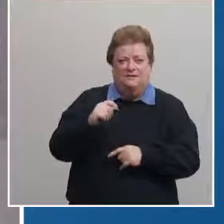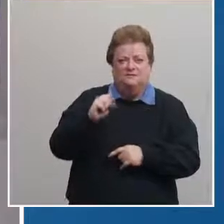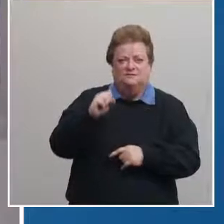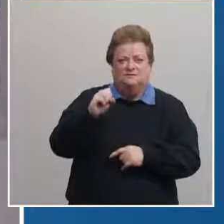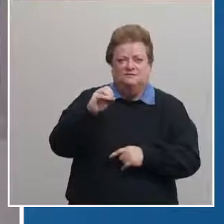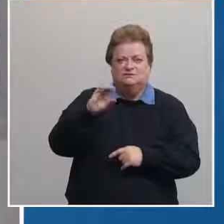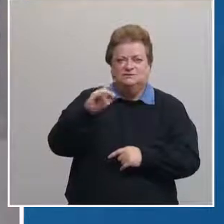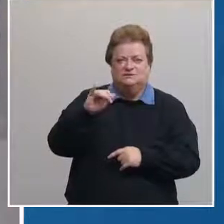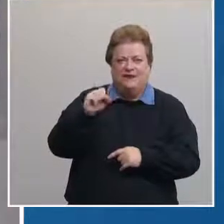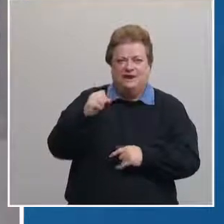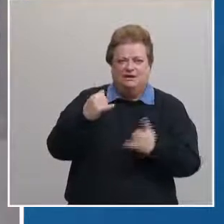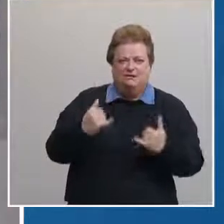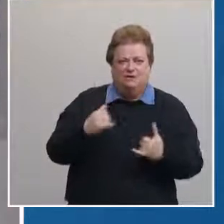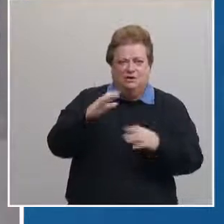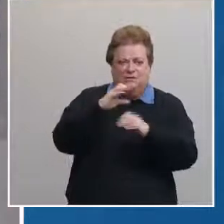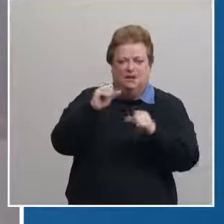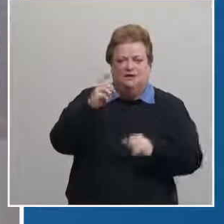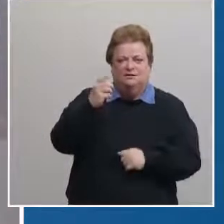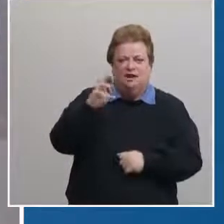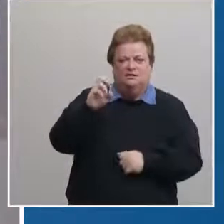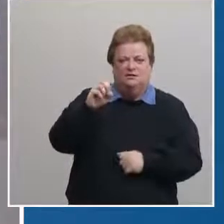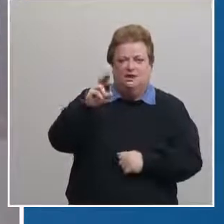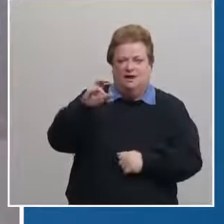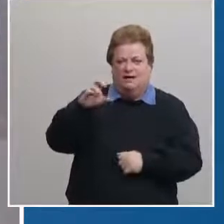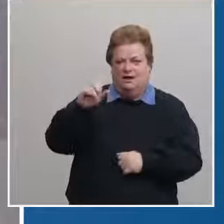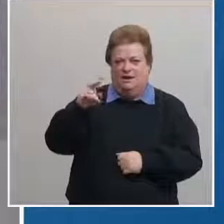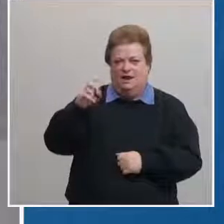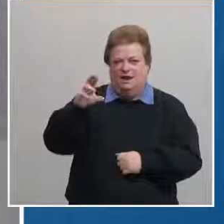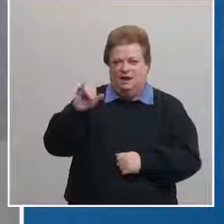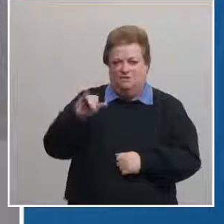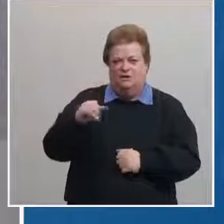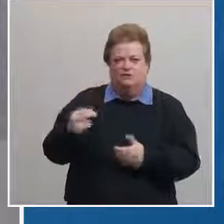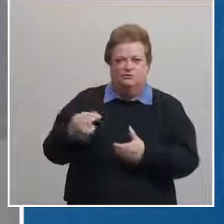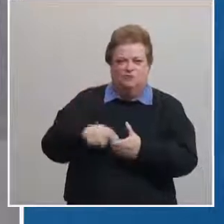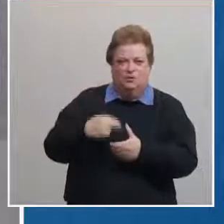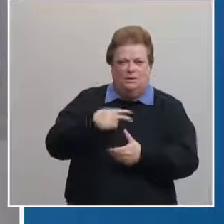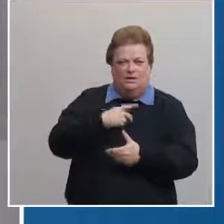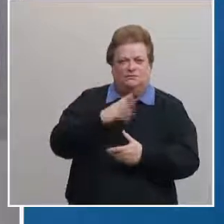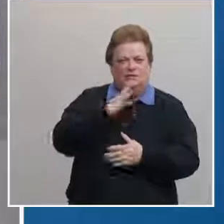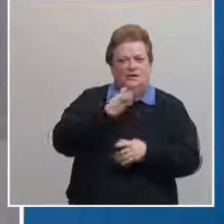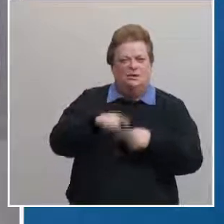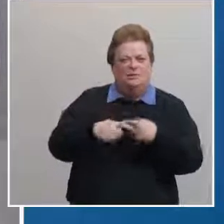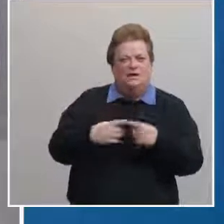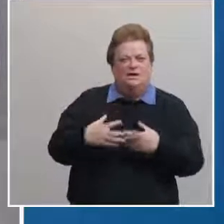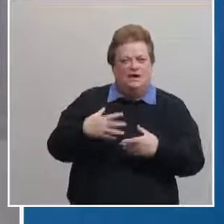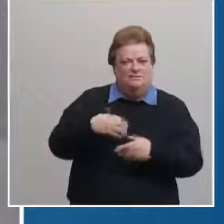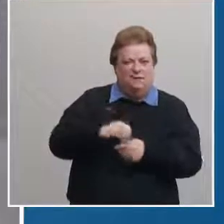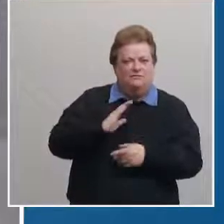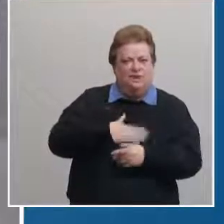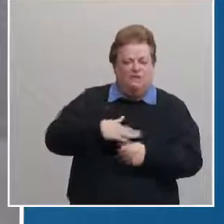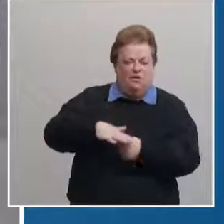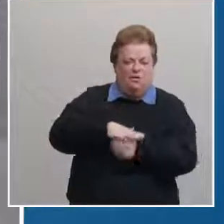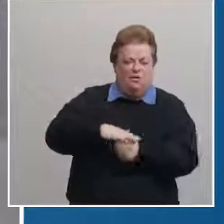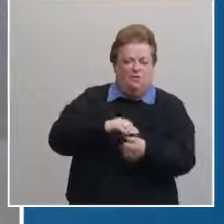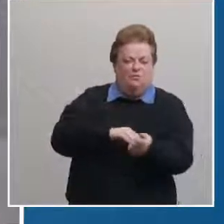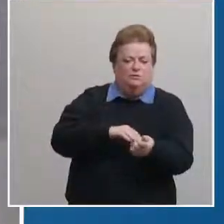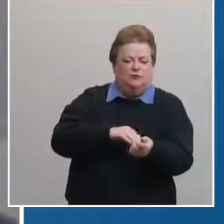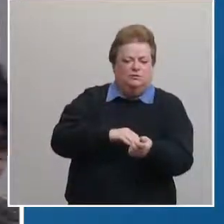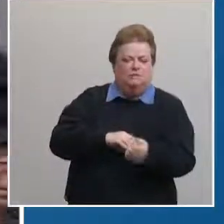dr eric avery joining us to tell us about the involvement of our local physicians dr avery